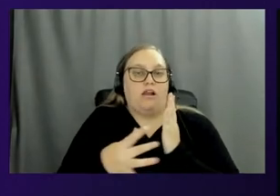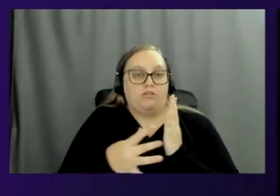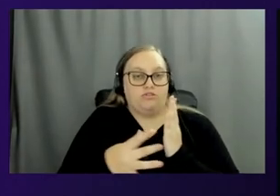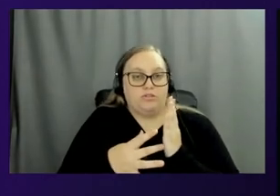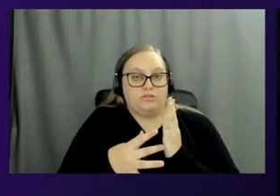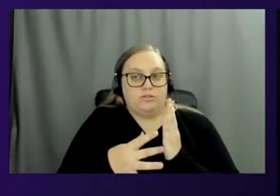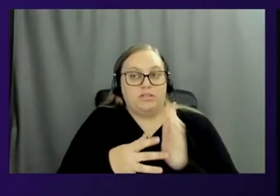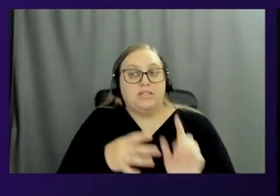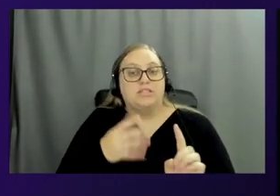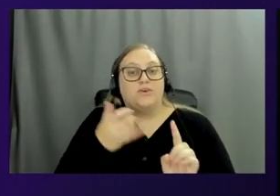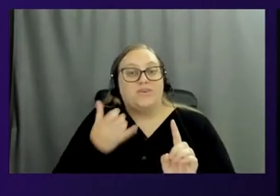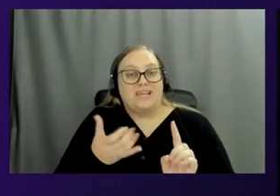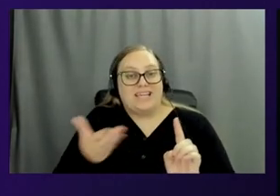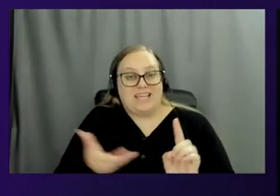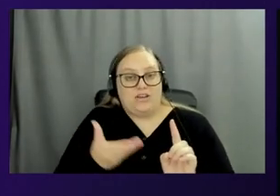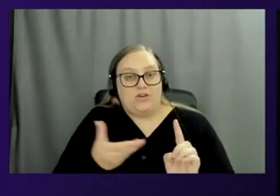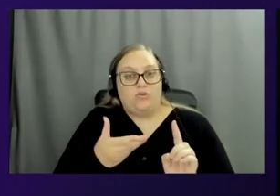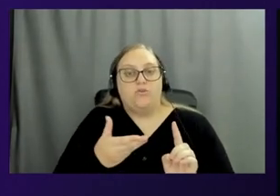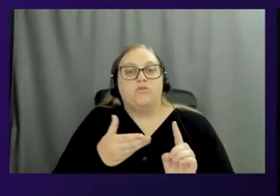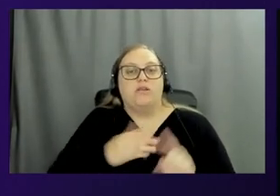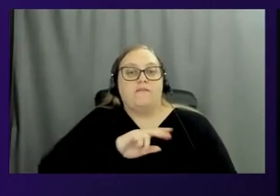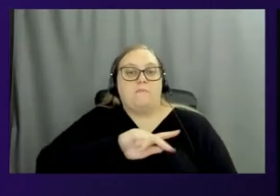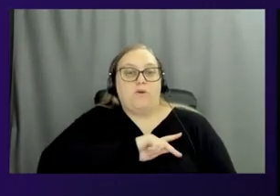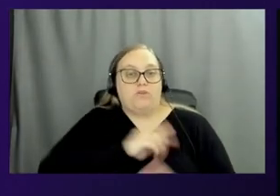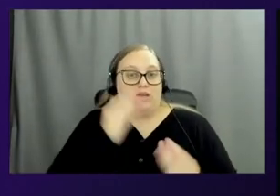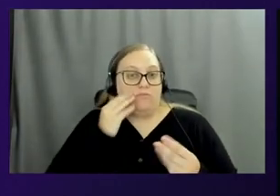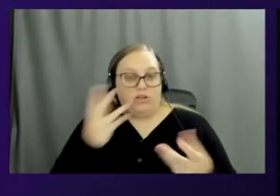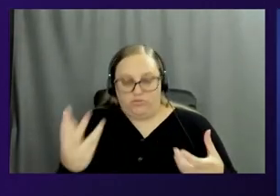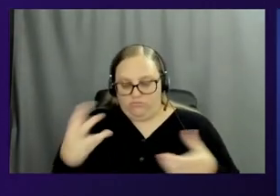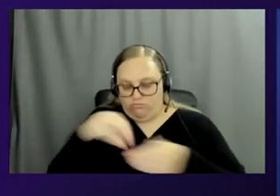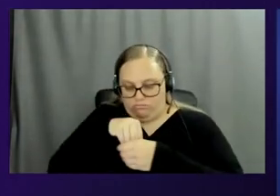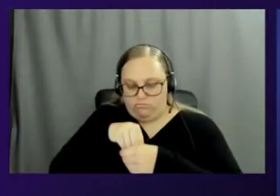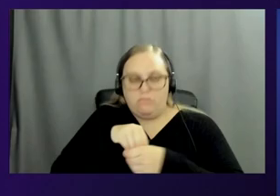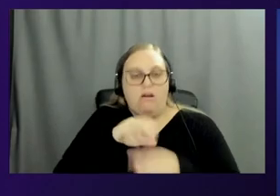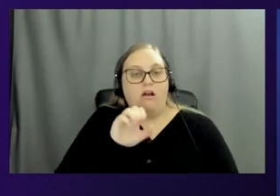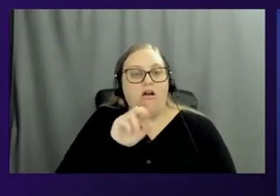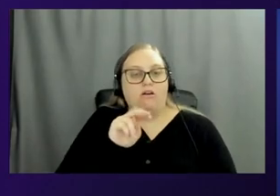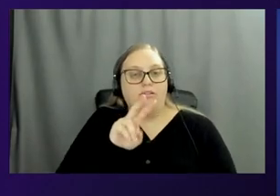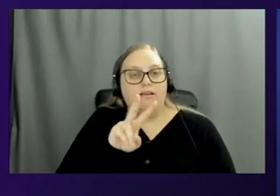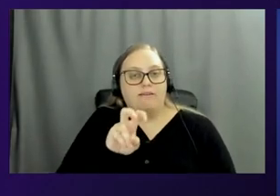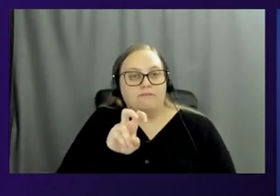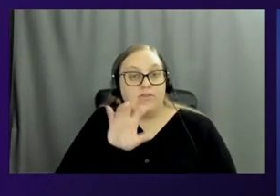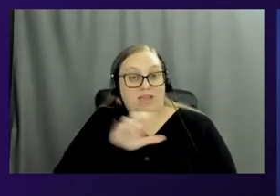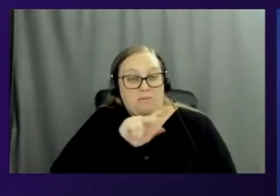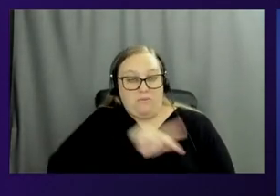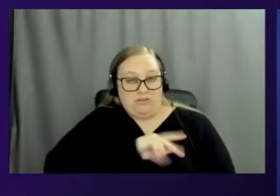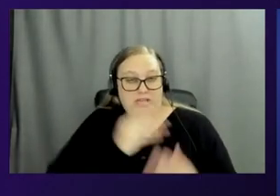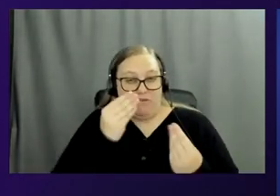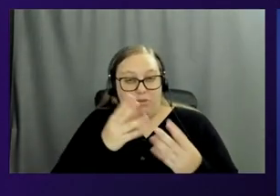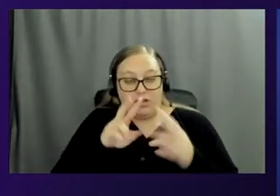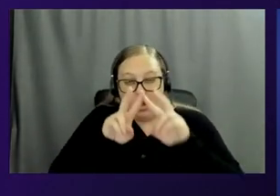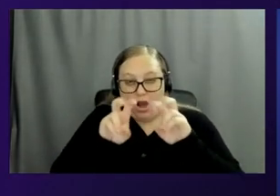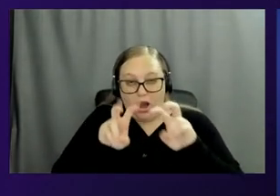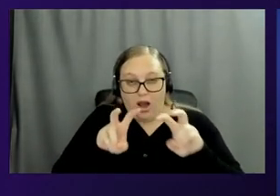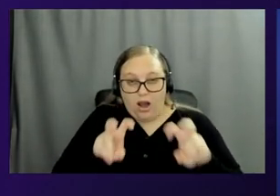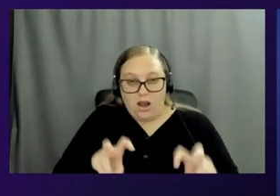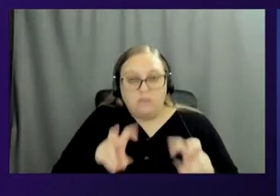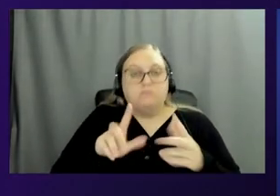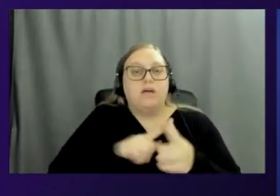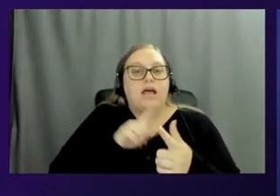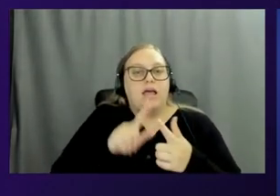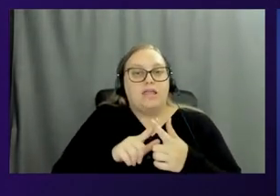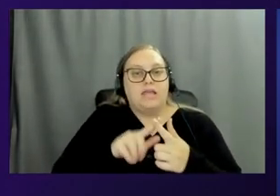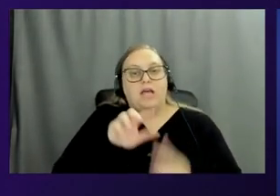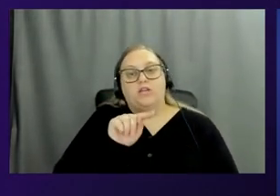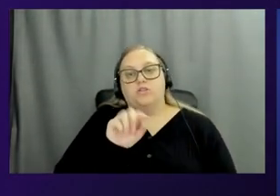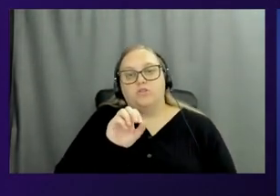tokenizing personal information inside an enclave. And that when, when a personal information comes inside the enclave, gets decrypted and then tokenized,